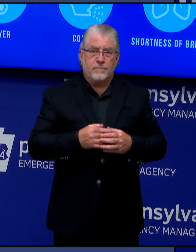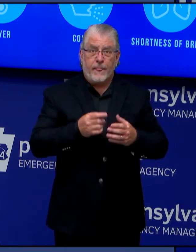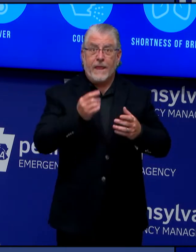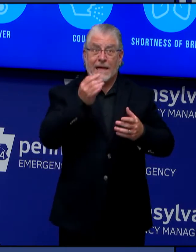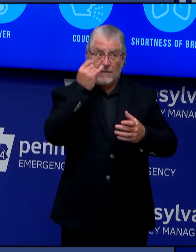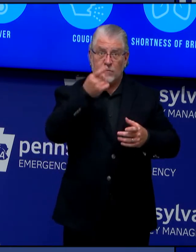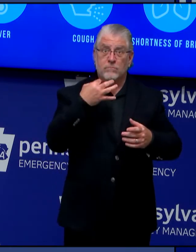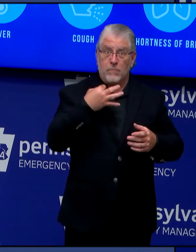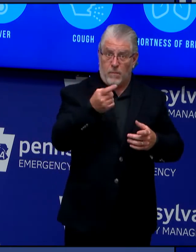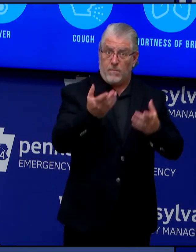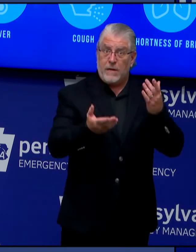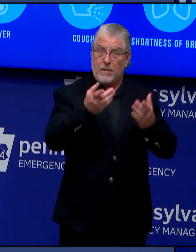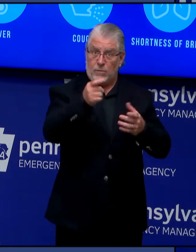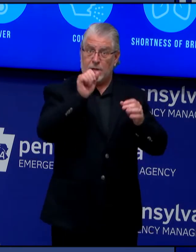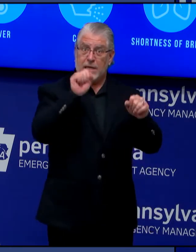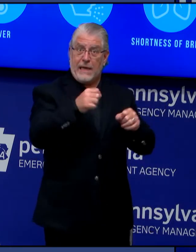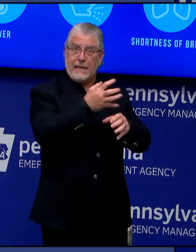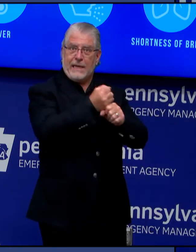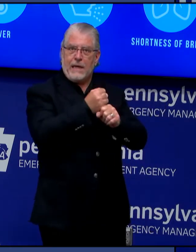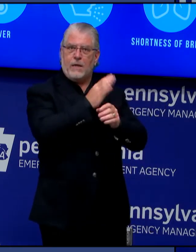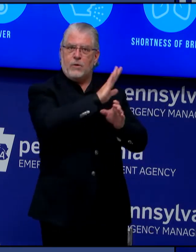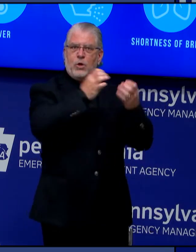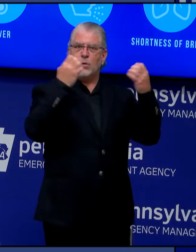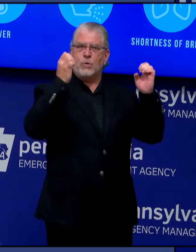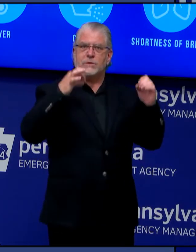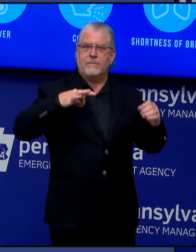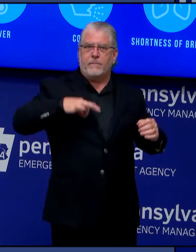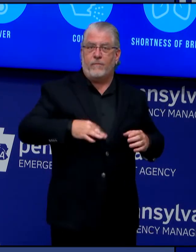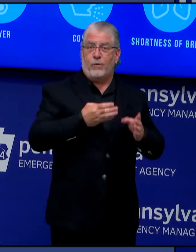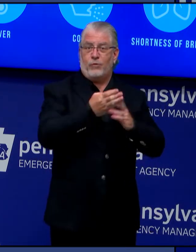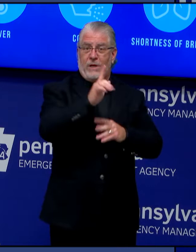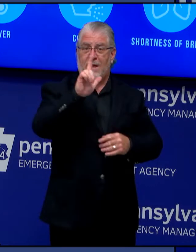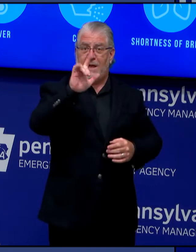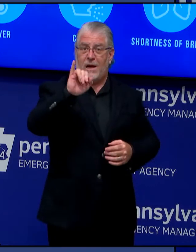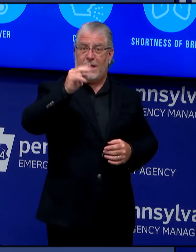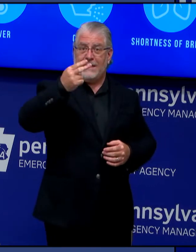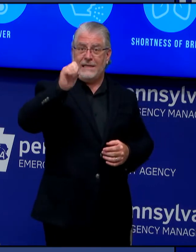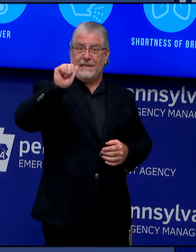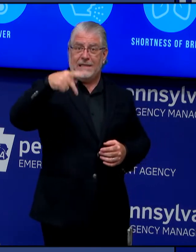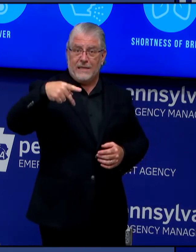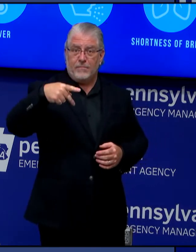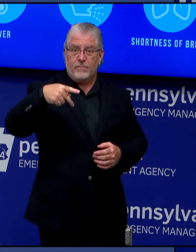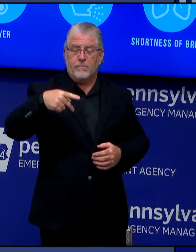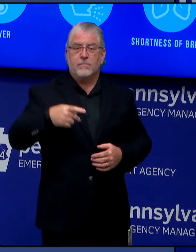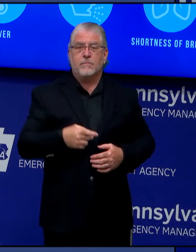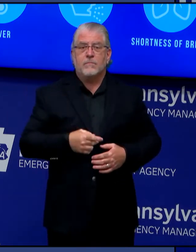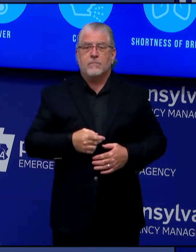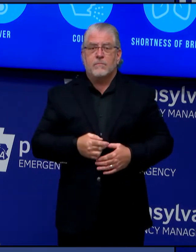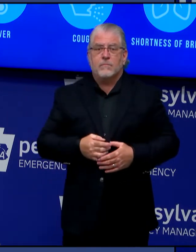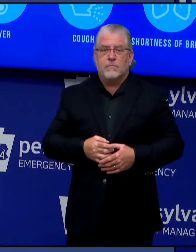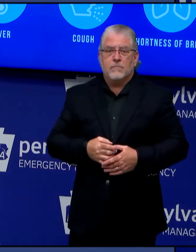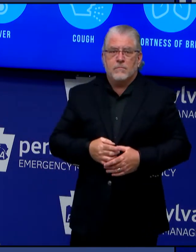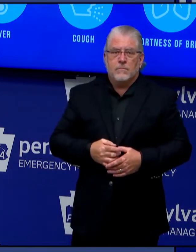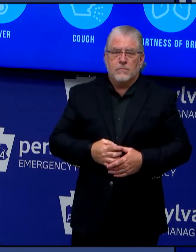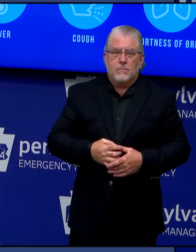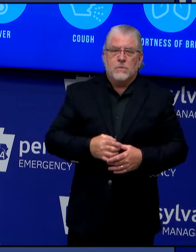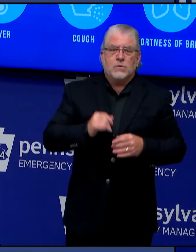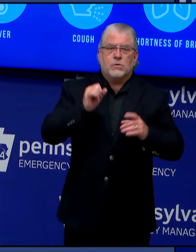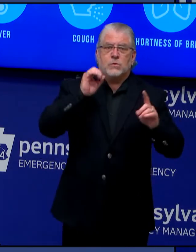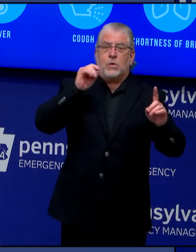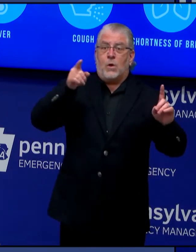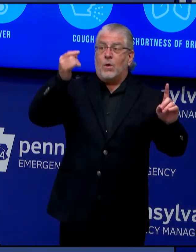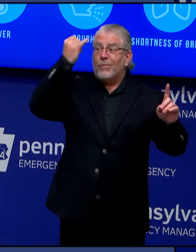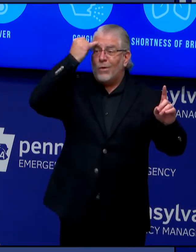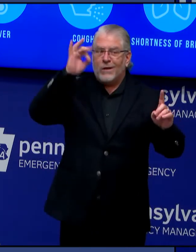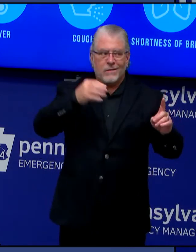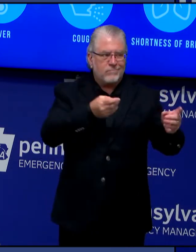were notified that their utility service will be shut off in the next 60 days, if they have had their main or secondary energy source